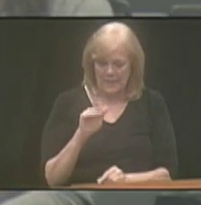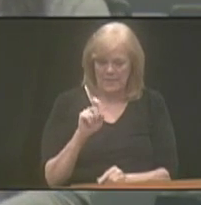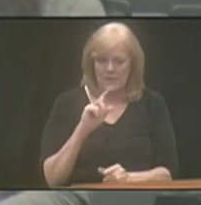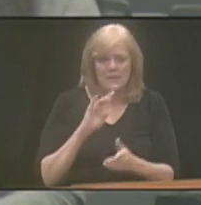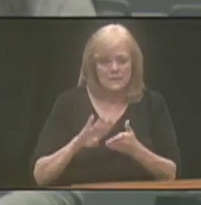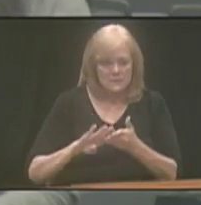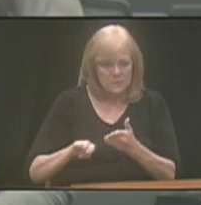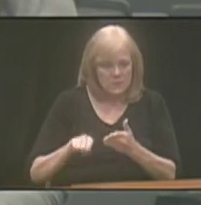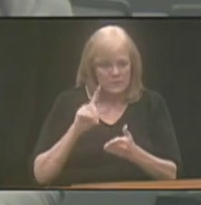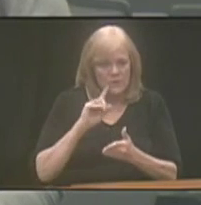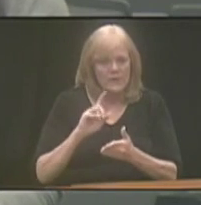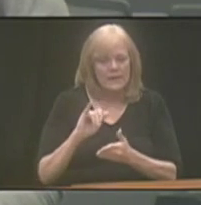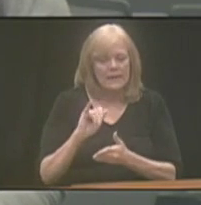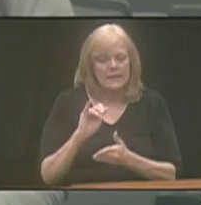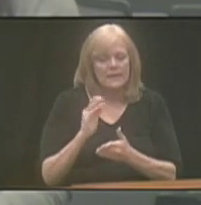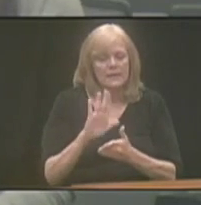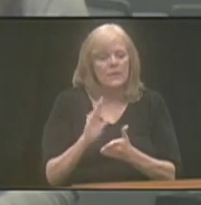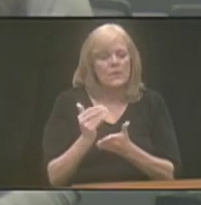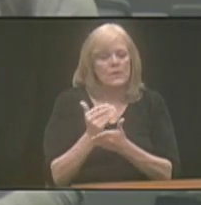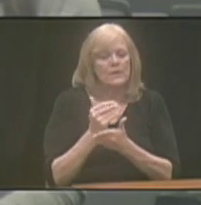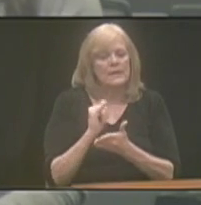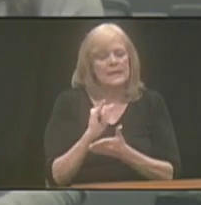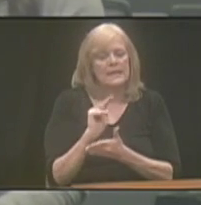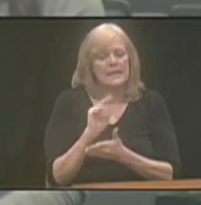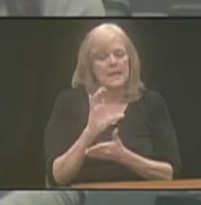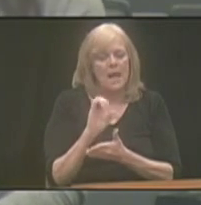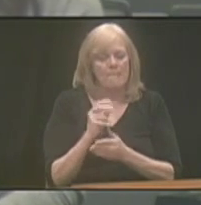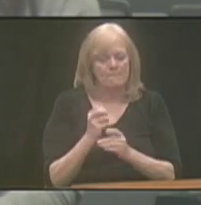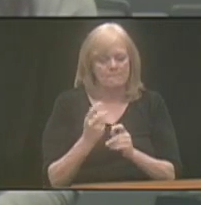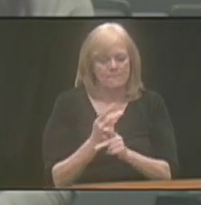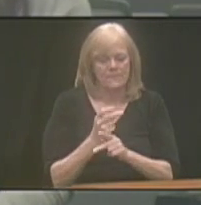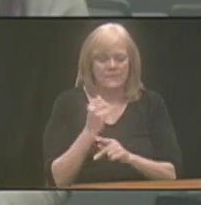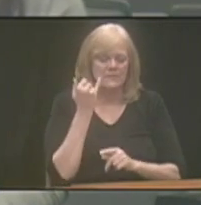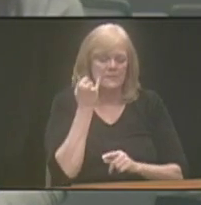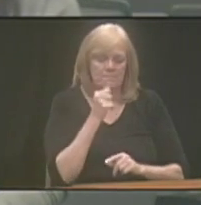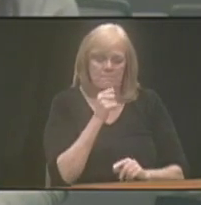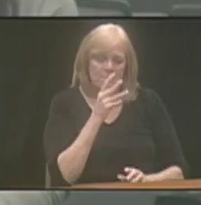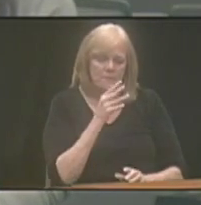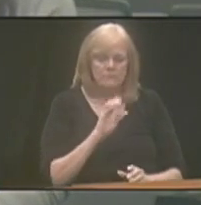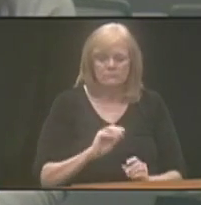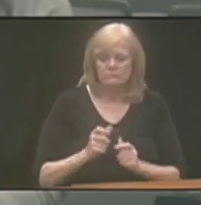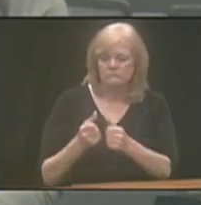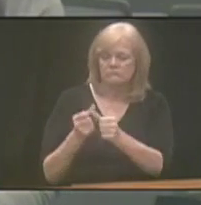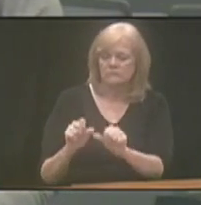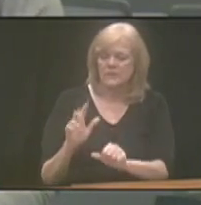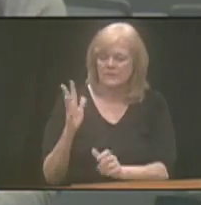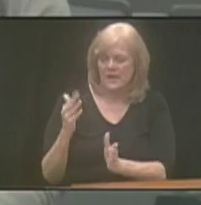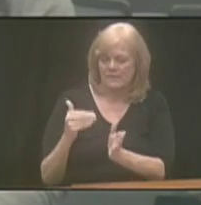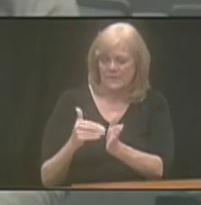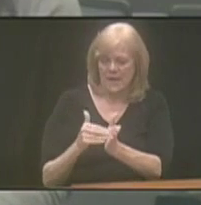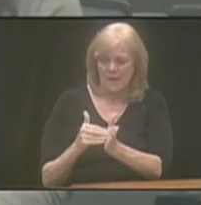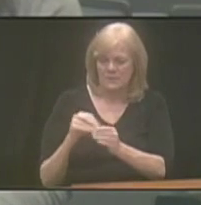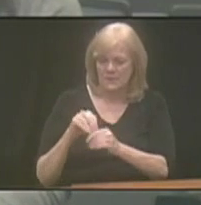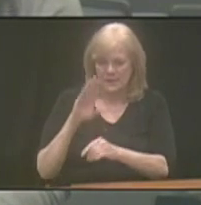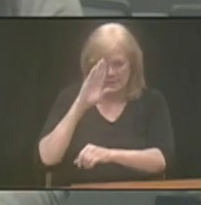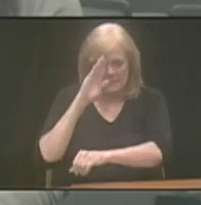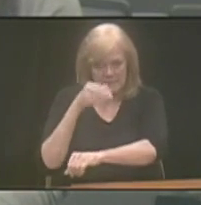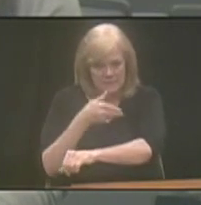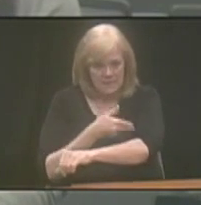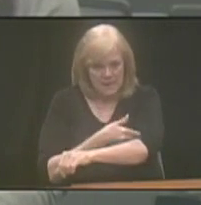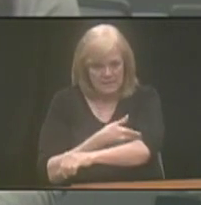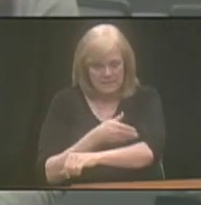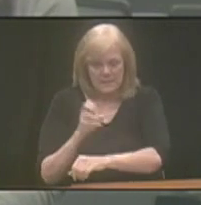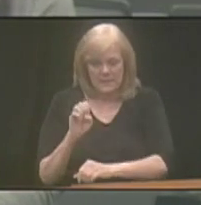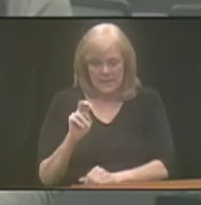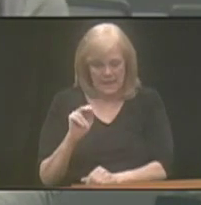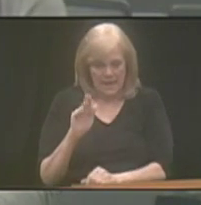excluded as far as an income calculation. So, if a mother were to put in $5,000 into her son's